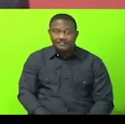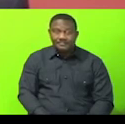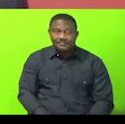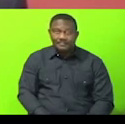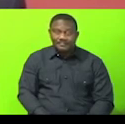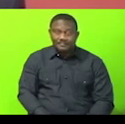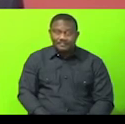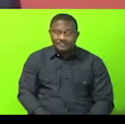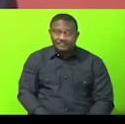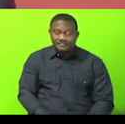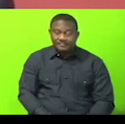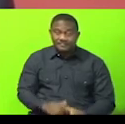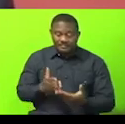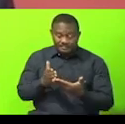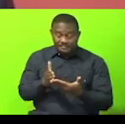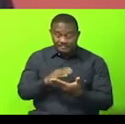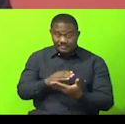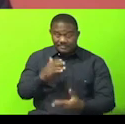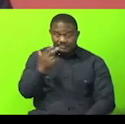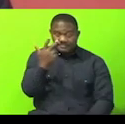Page 3.